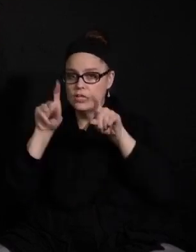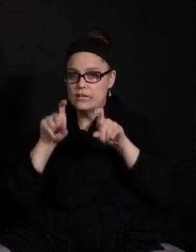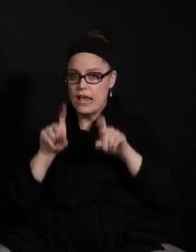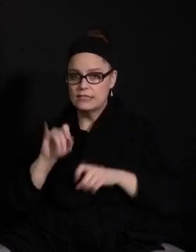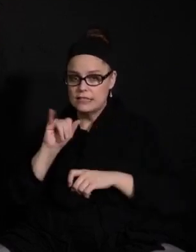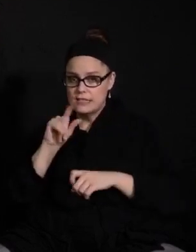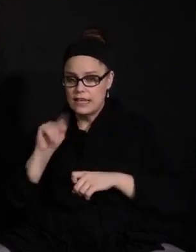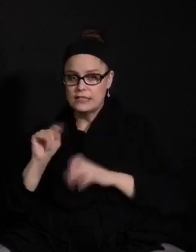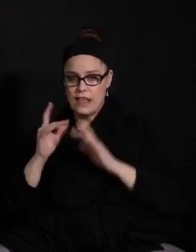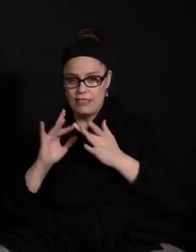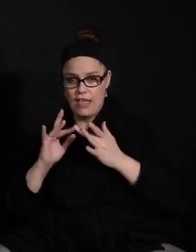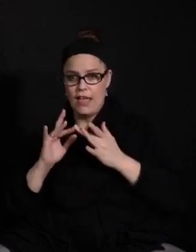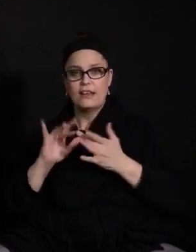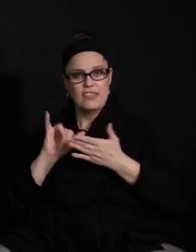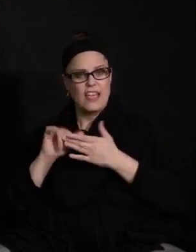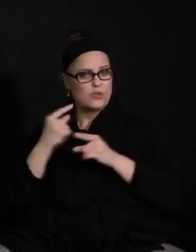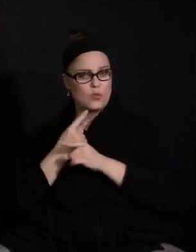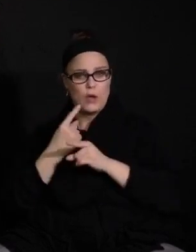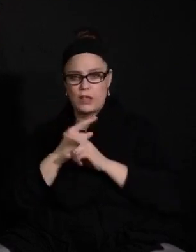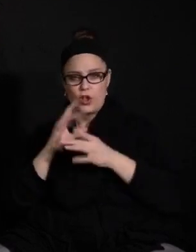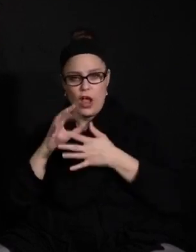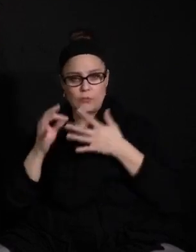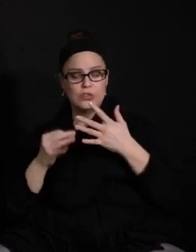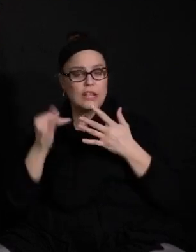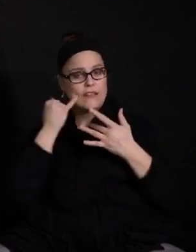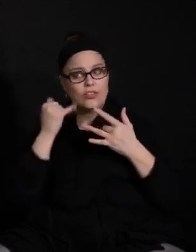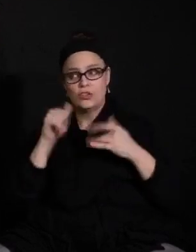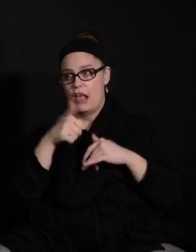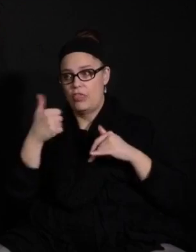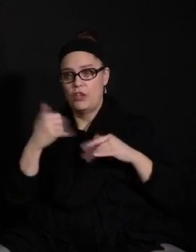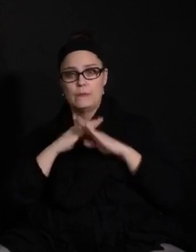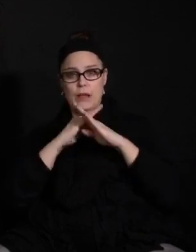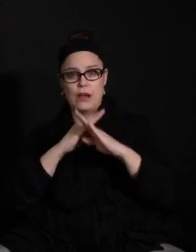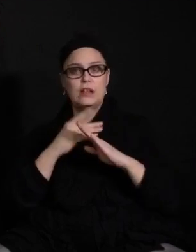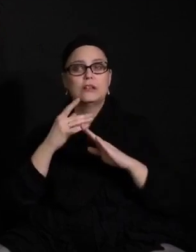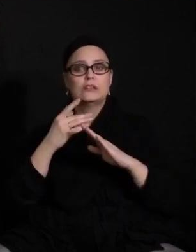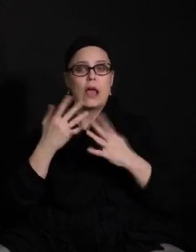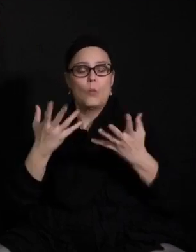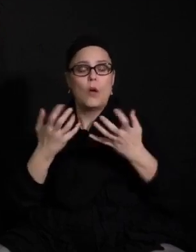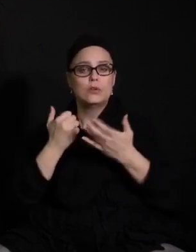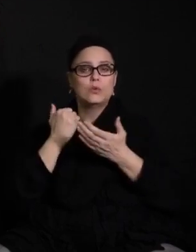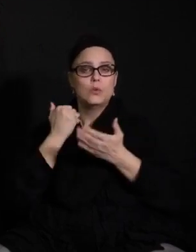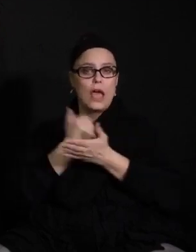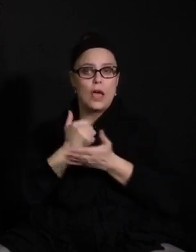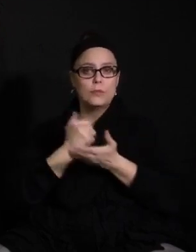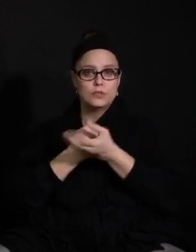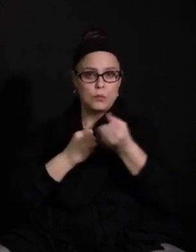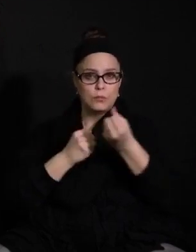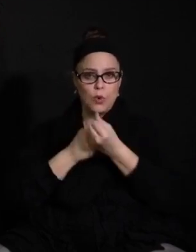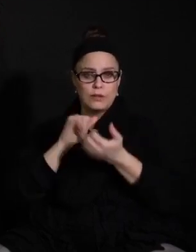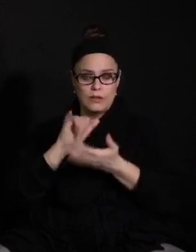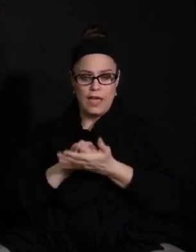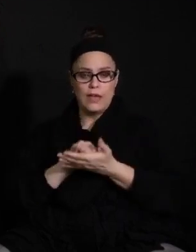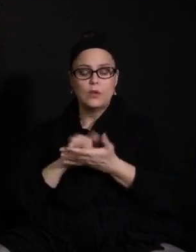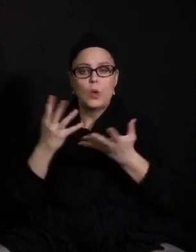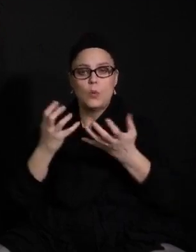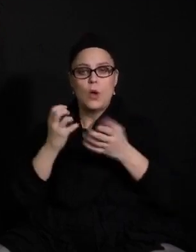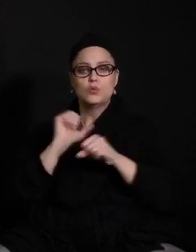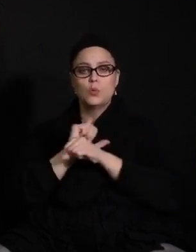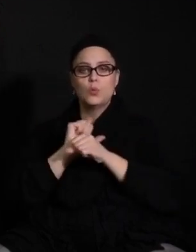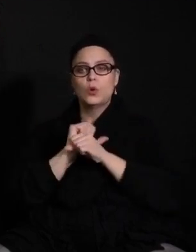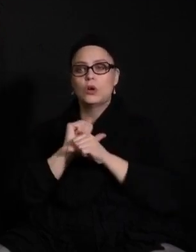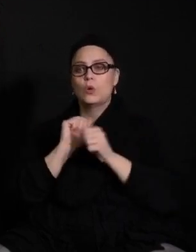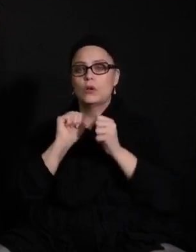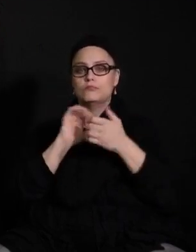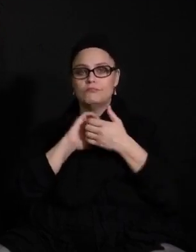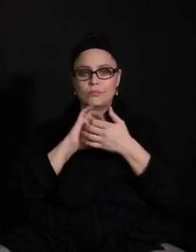regular option. And if there's barriers for people, we want to help support that. We're also trying to work with Ramsey County to potentially offer